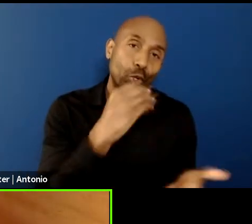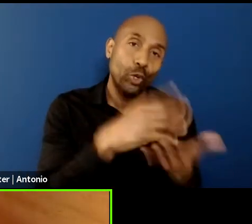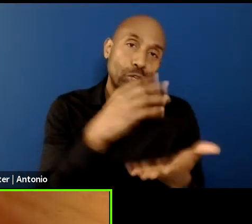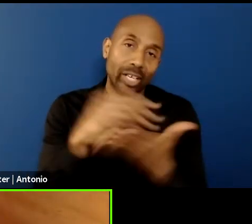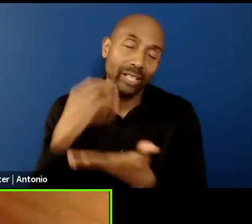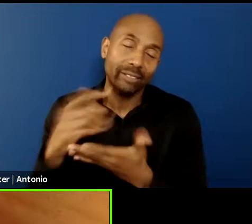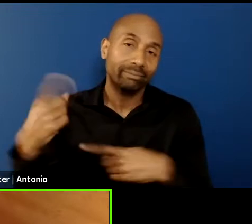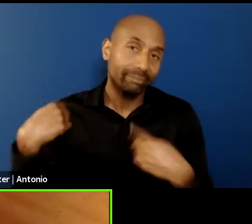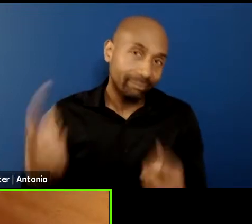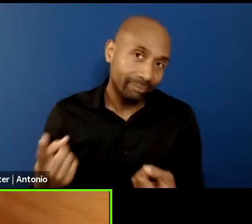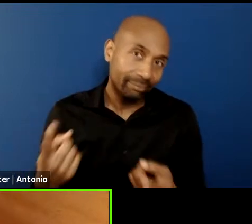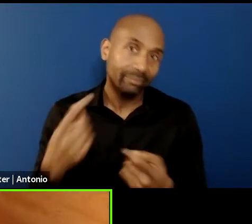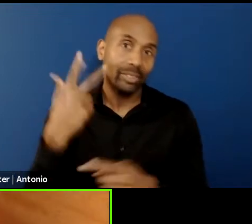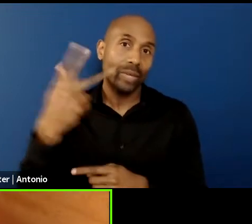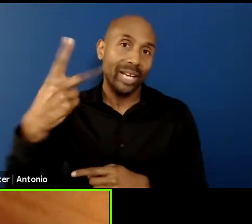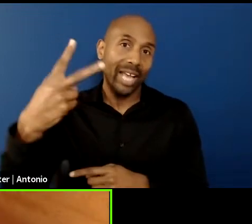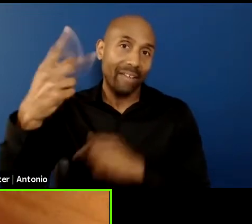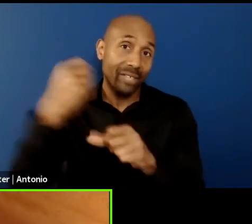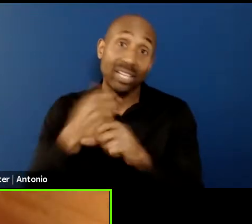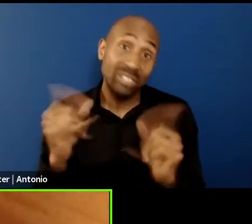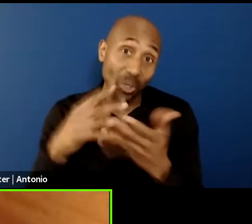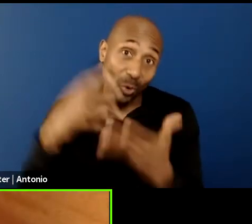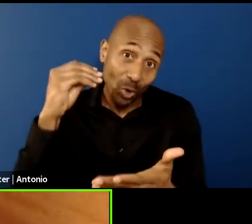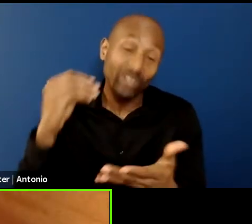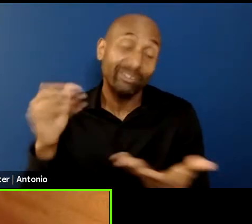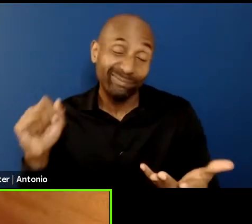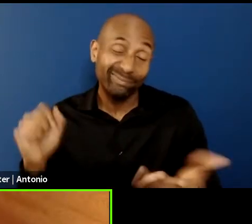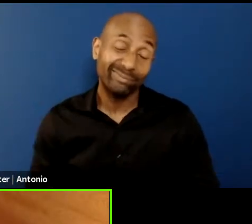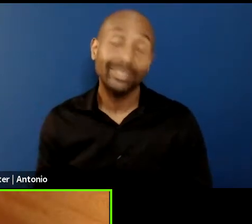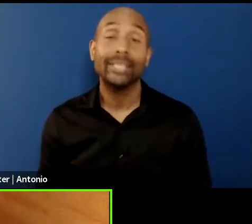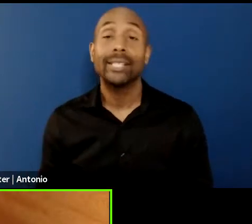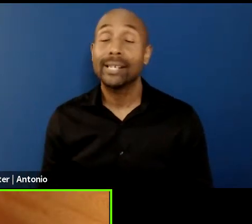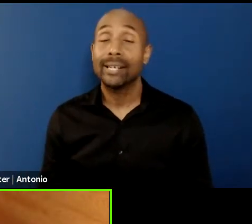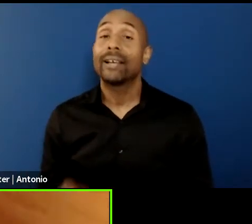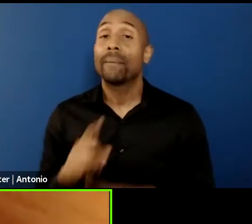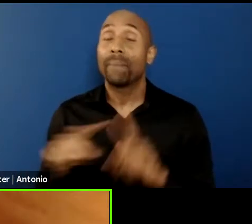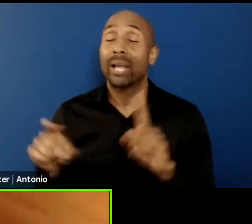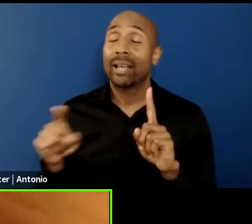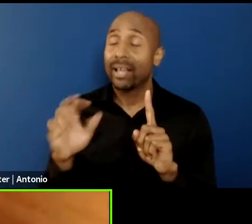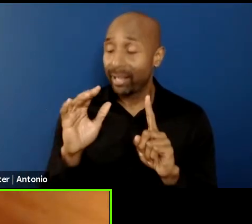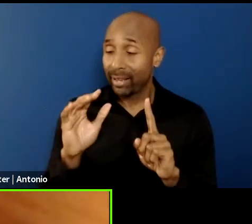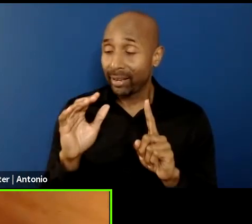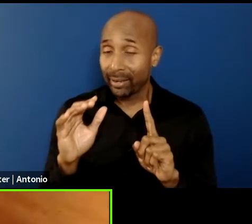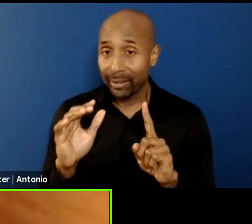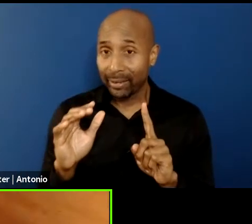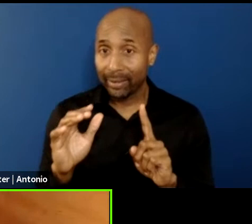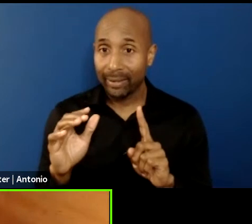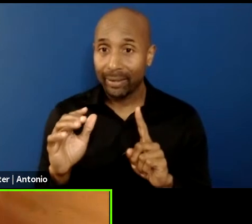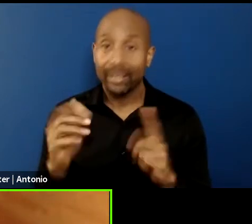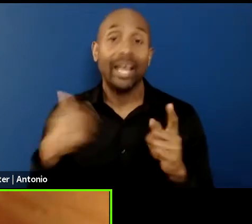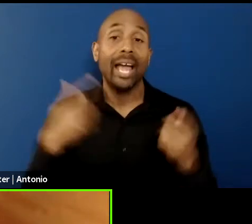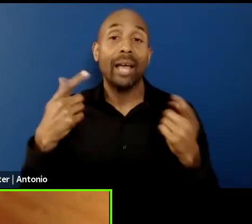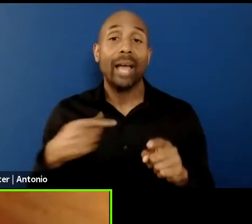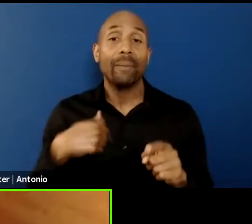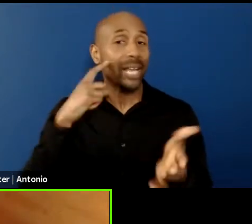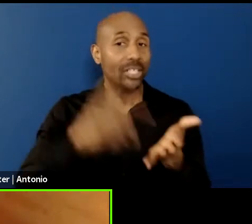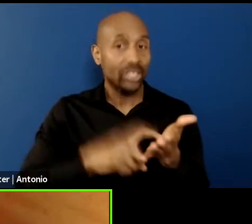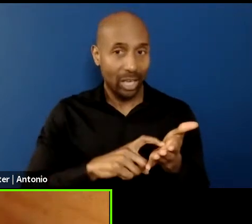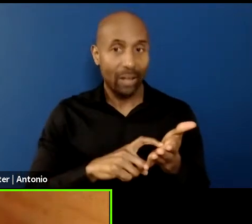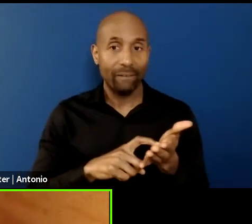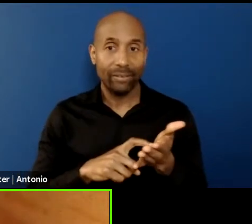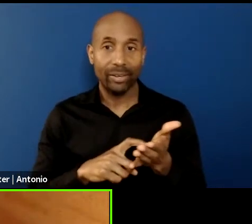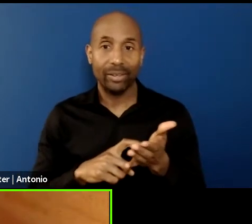learning process the last three and a half year but, and one, you know, like I discovered, you know, like these